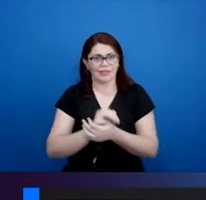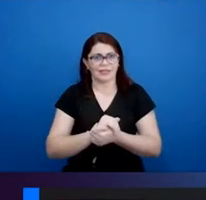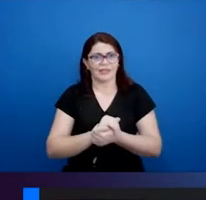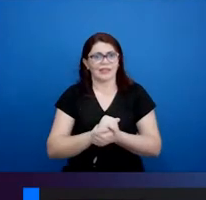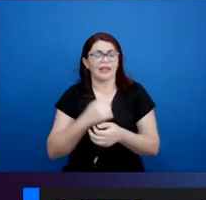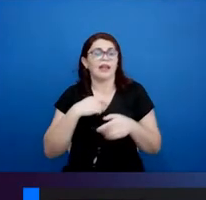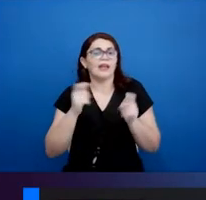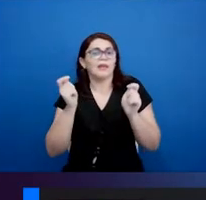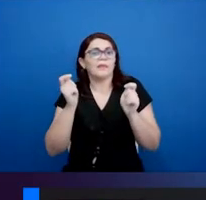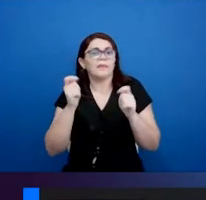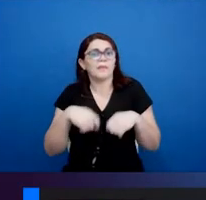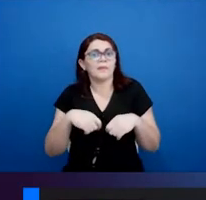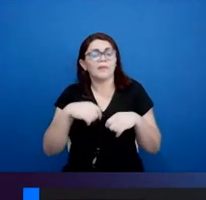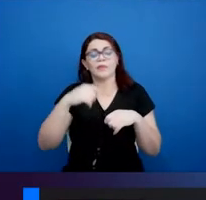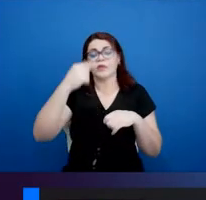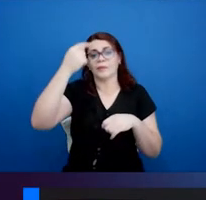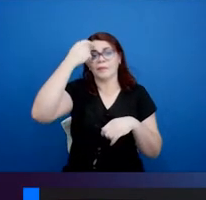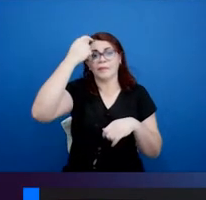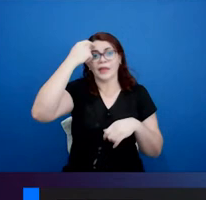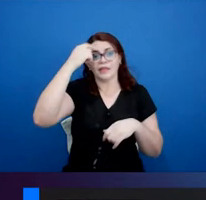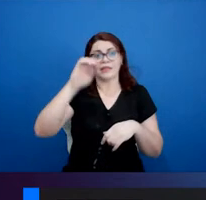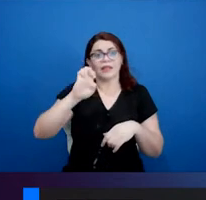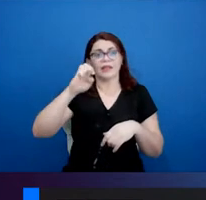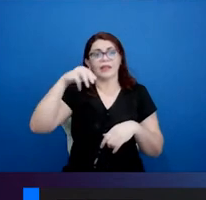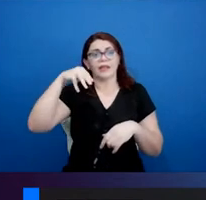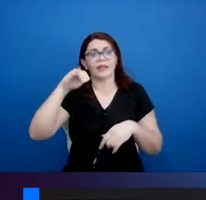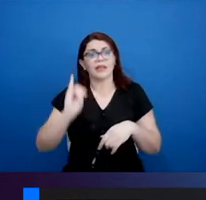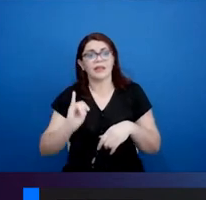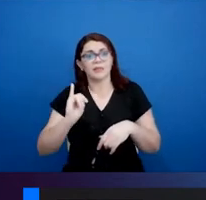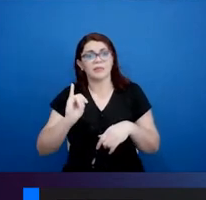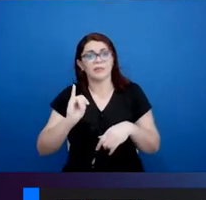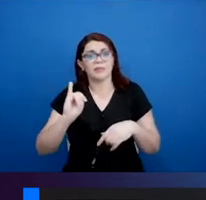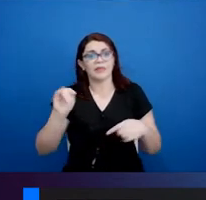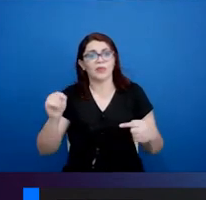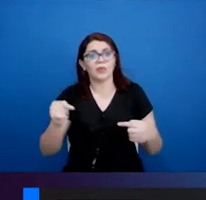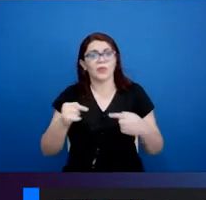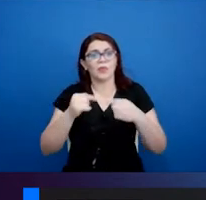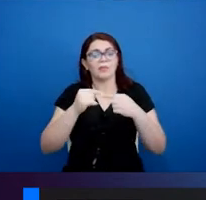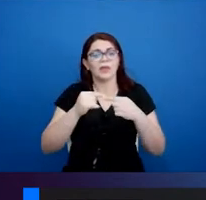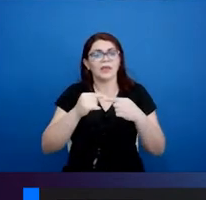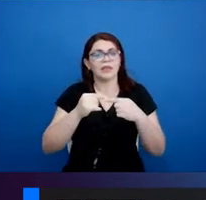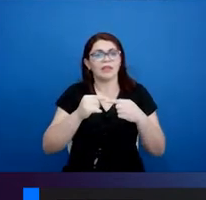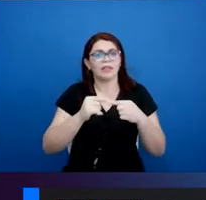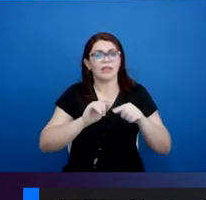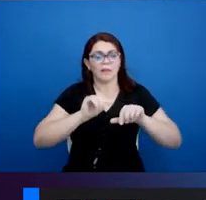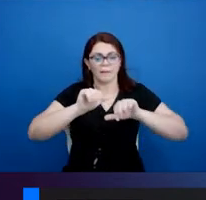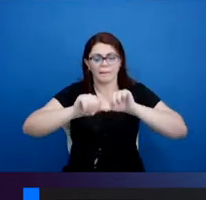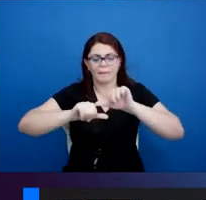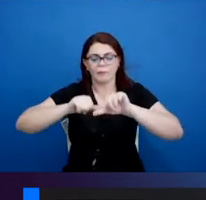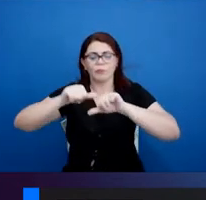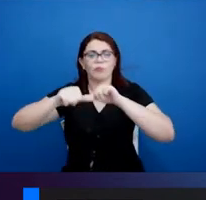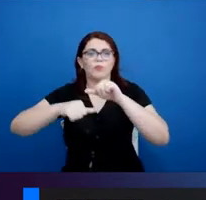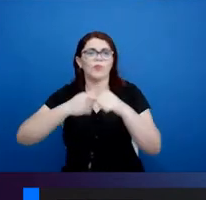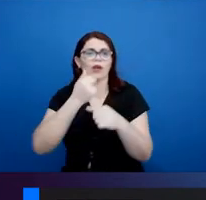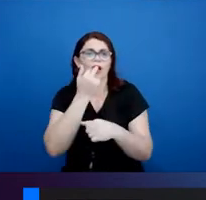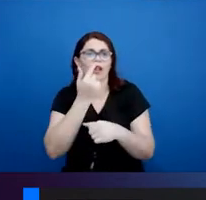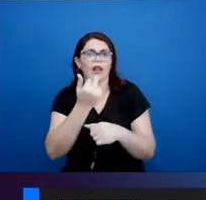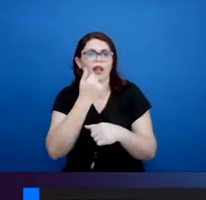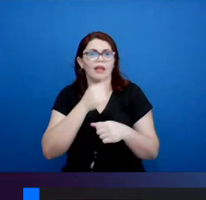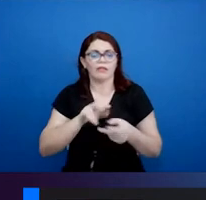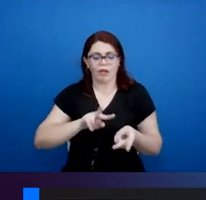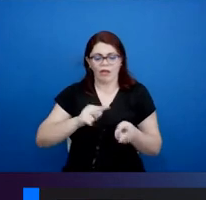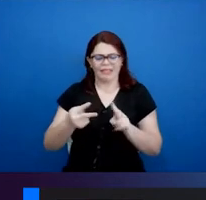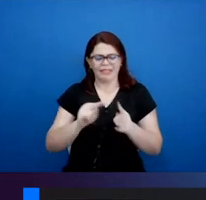conceive of EMI as just being changing language. So, only changing language, translating your